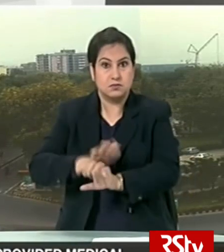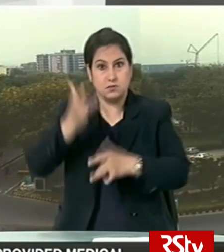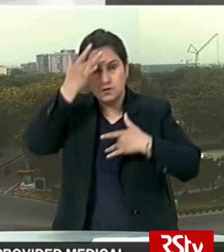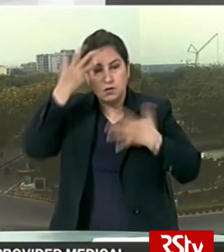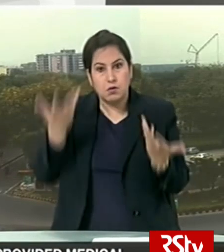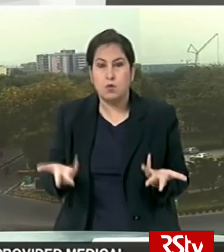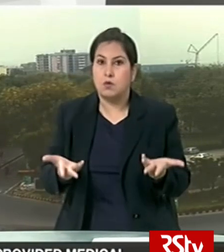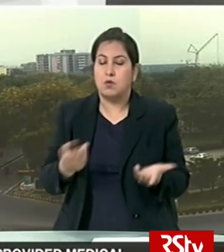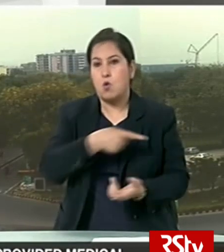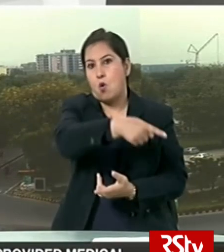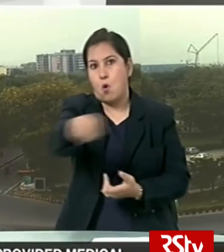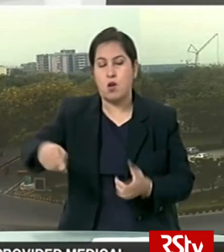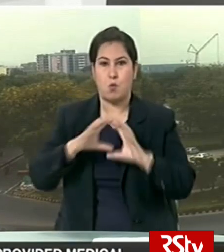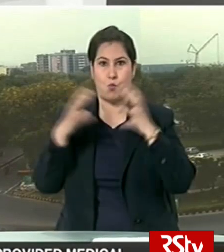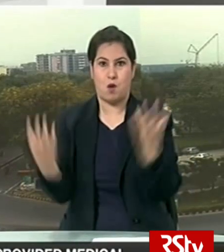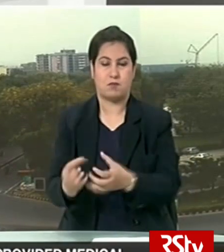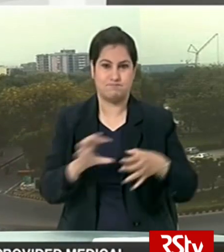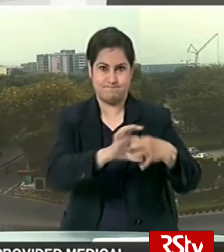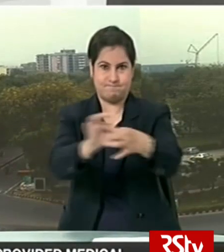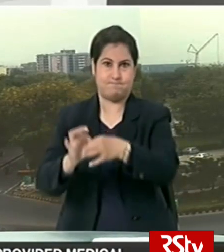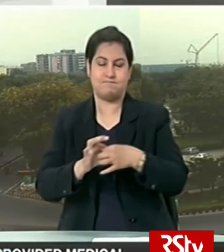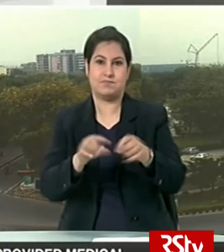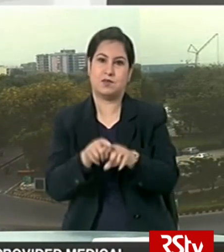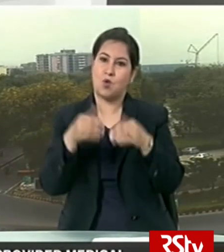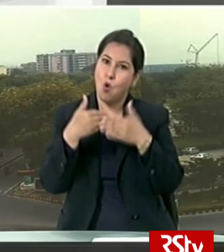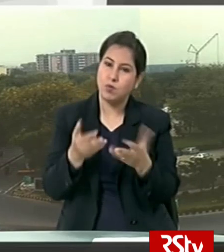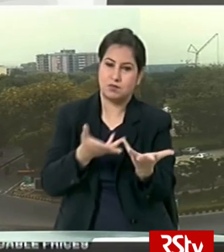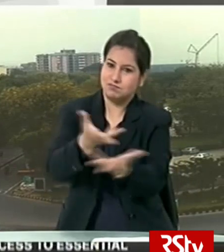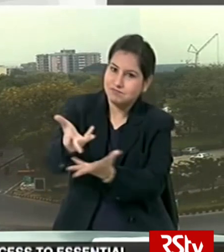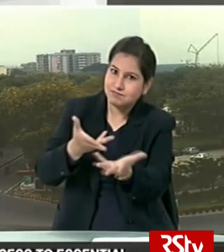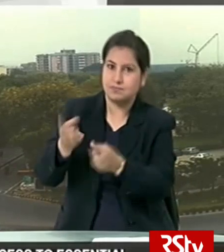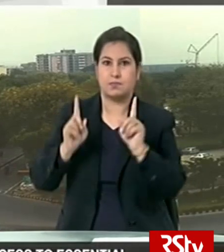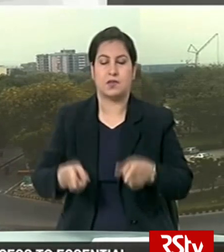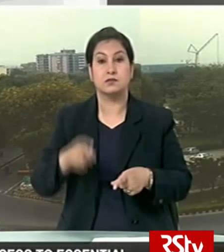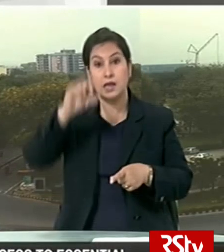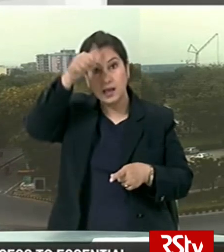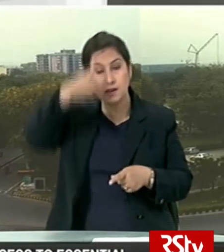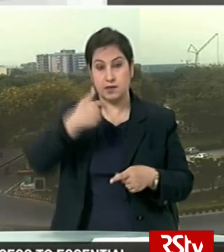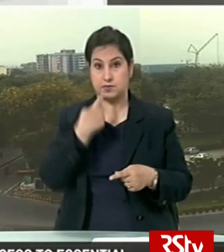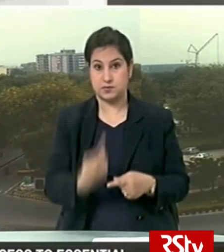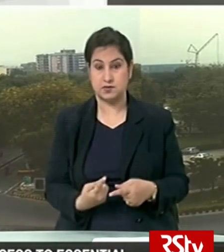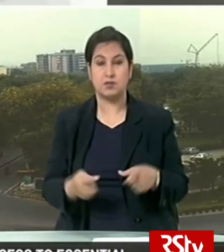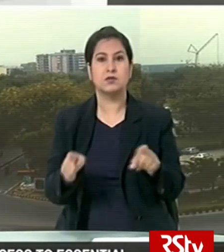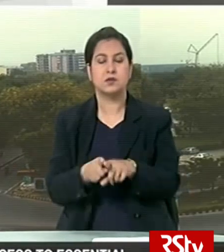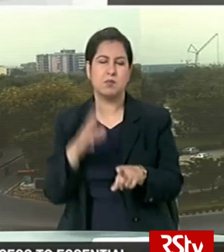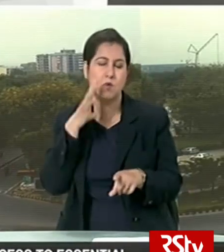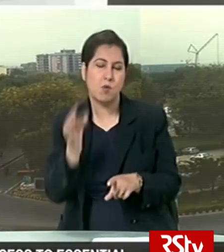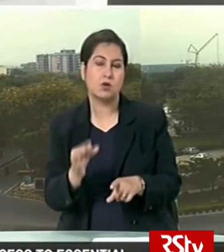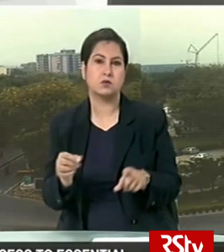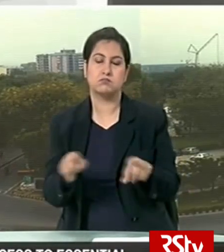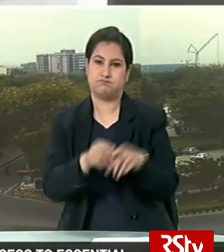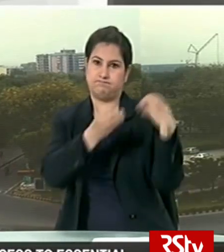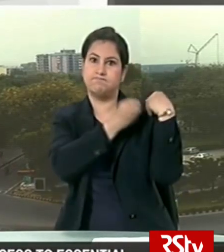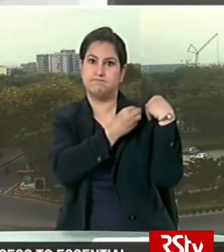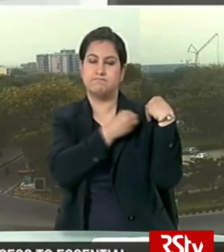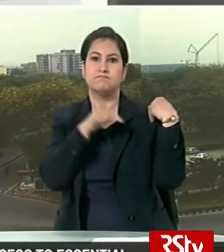-19 crisis in a transparent and fair manner India on its part has played the role of a